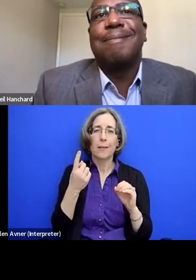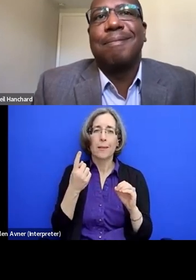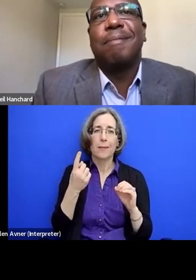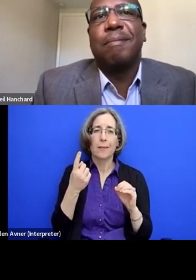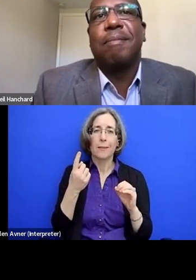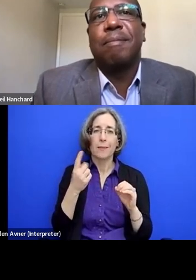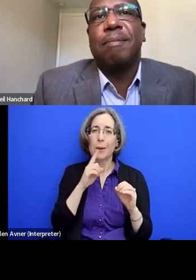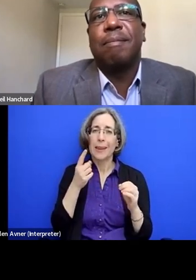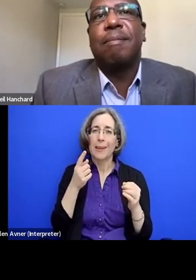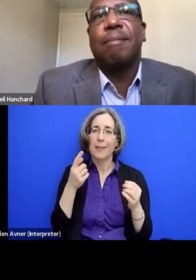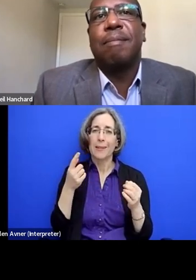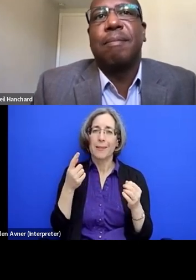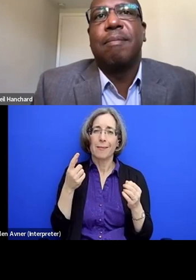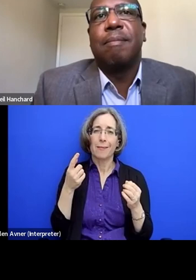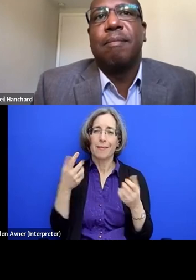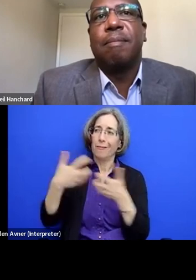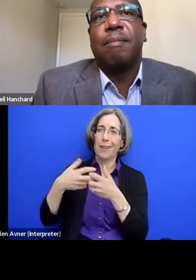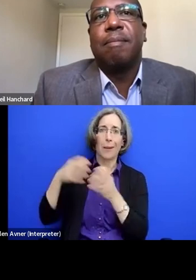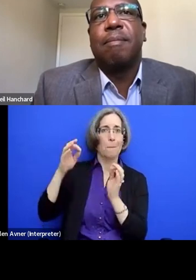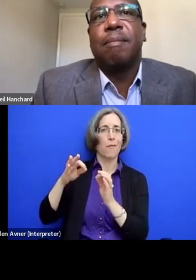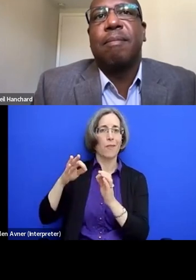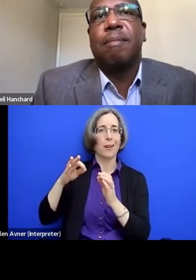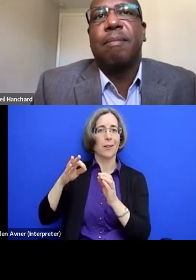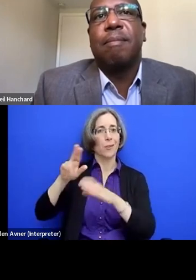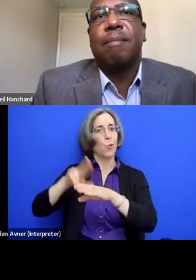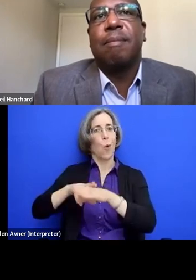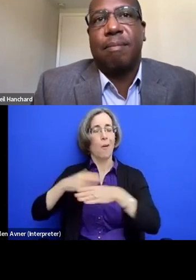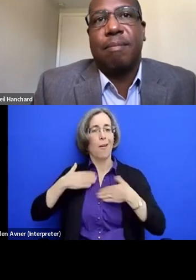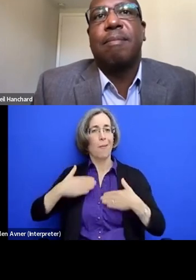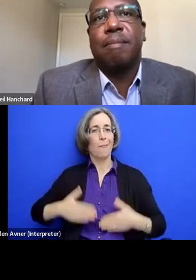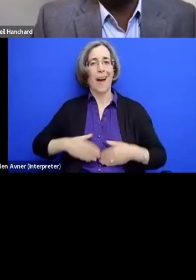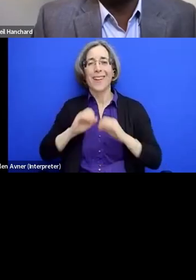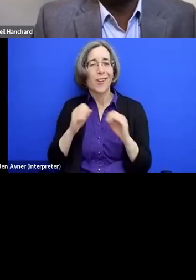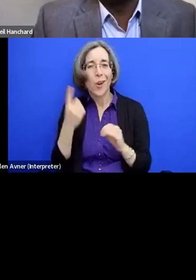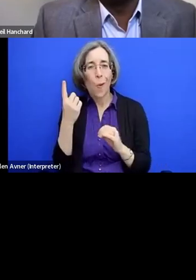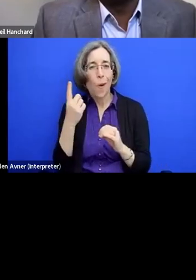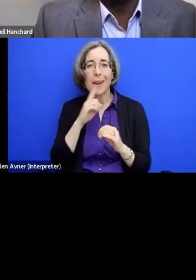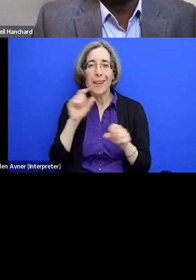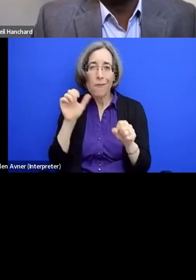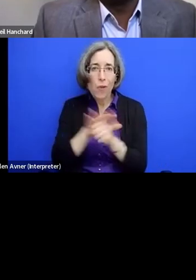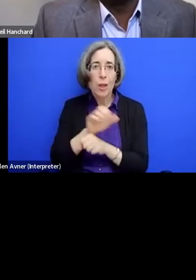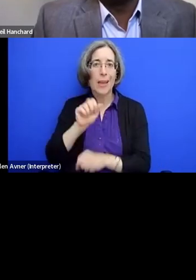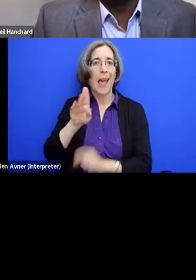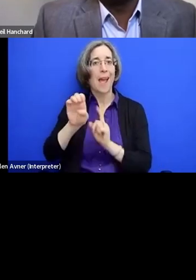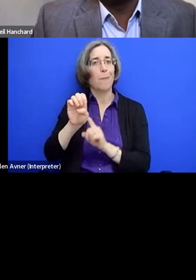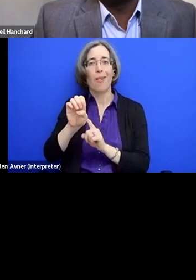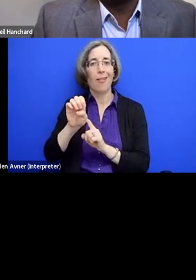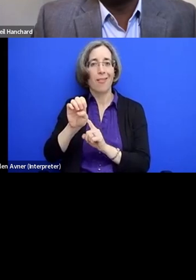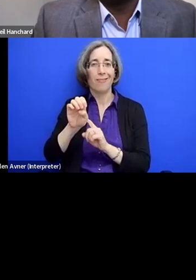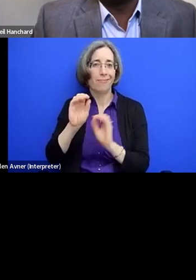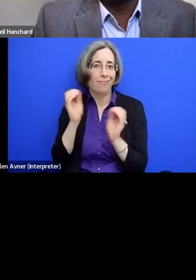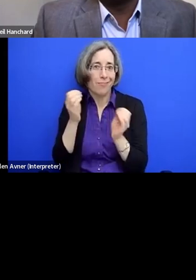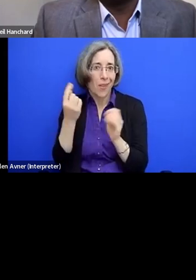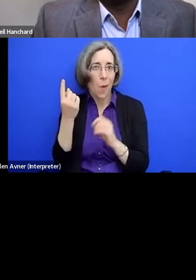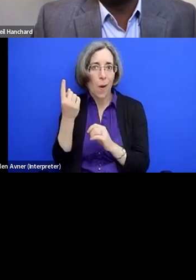that typical or archetypal able body. No one is completely actually able, um, there, there are degrees